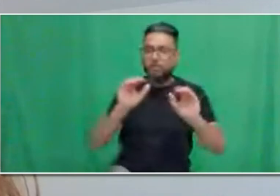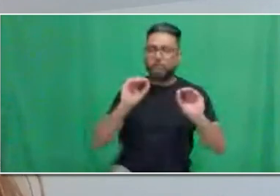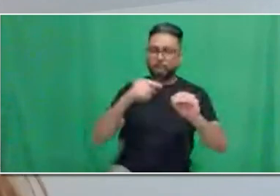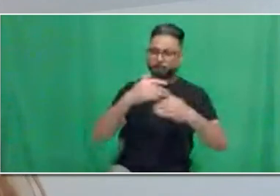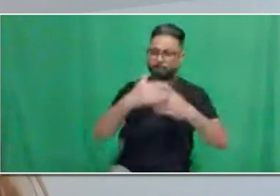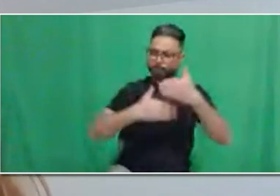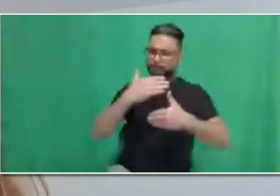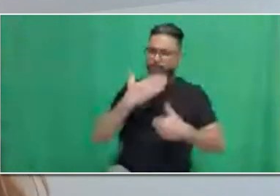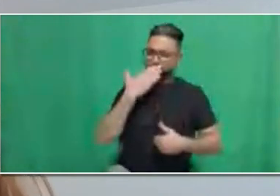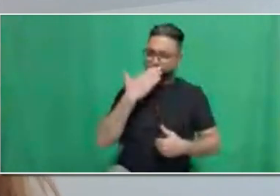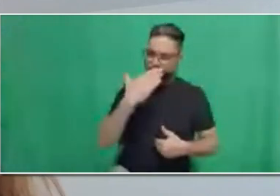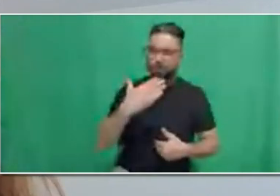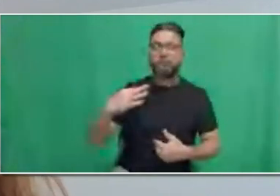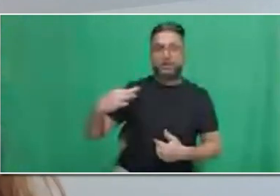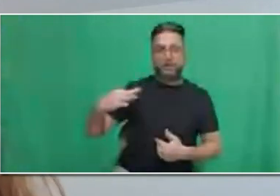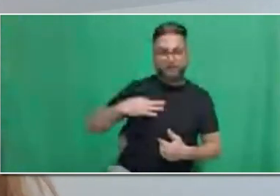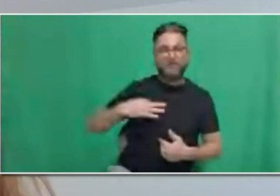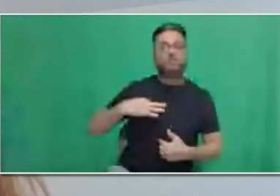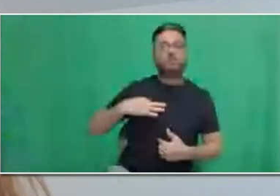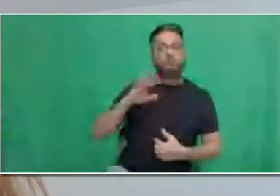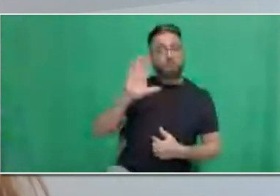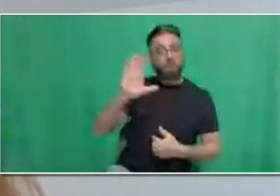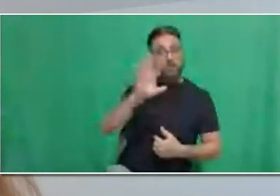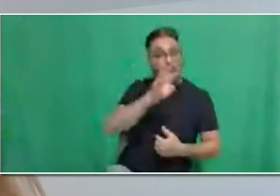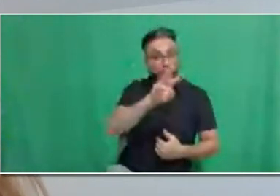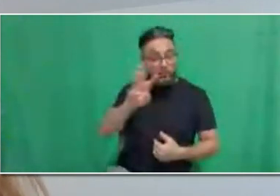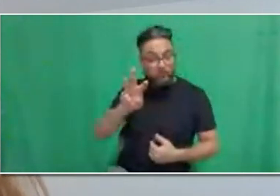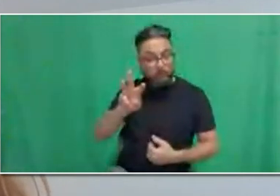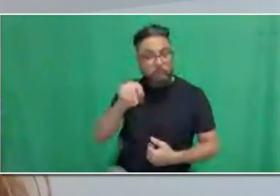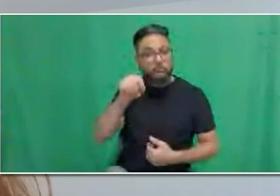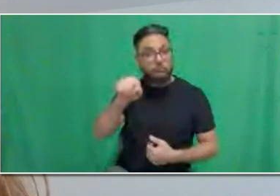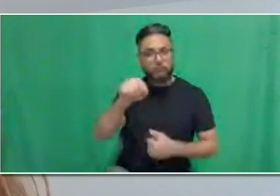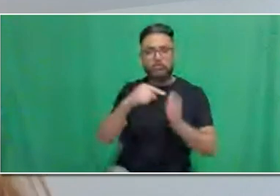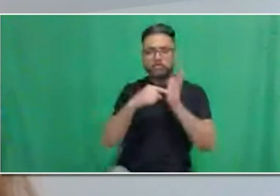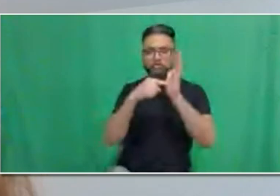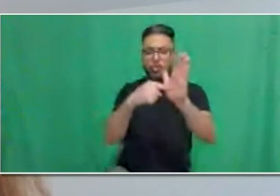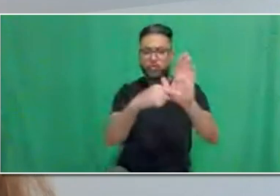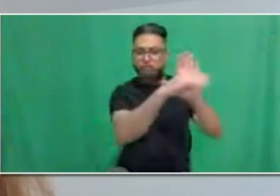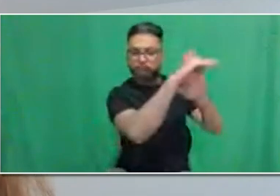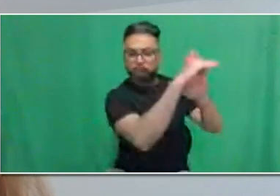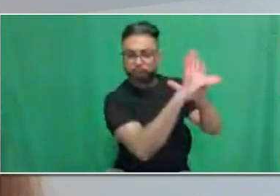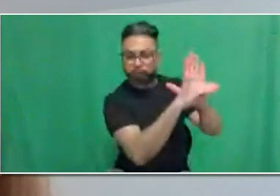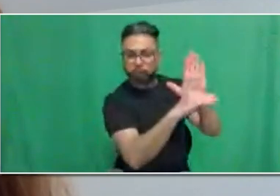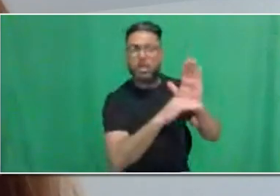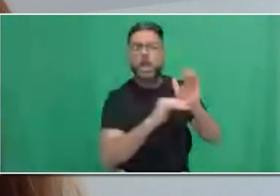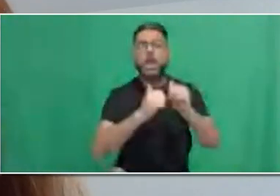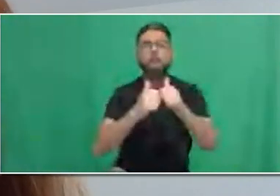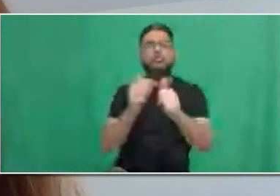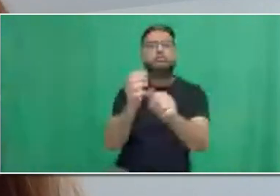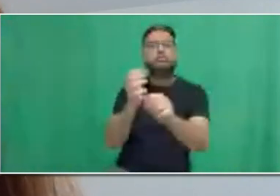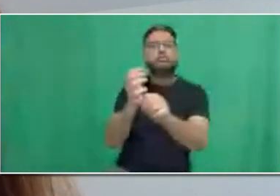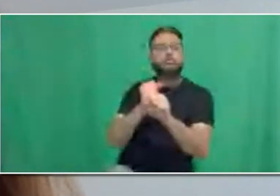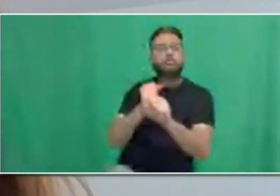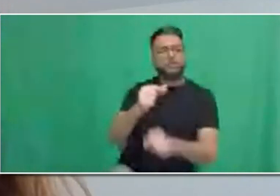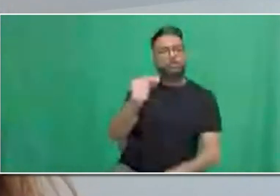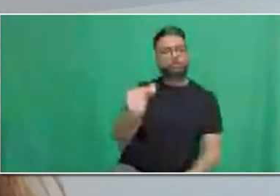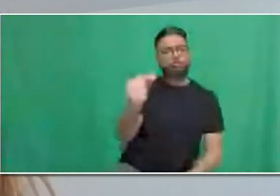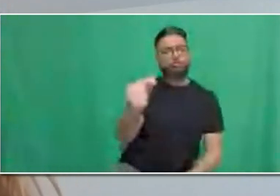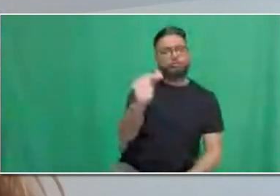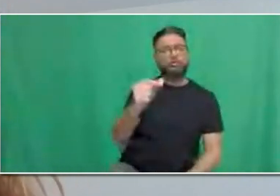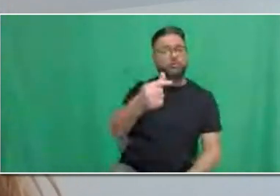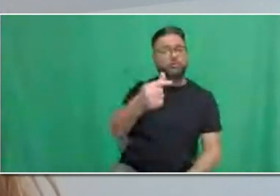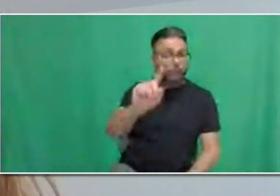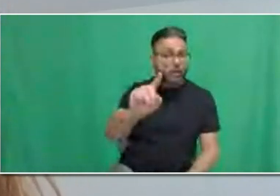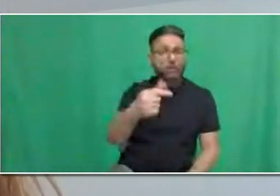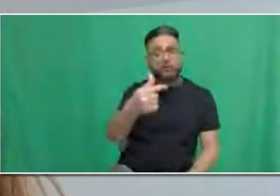to obtain your G1, G2, and full G-class license. We have the option to select your closest drive test center and book